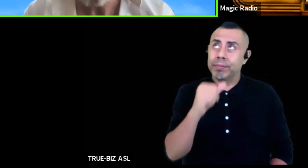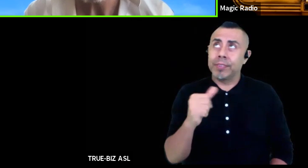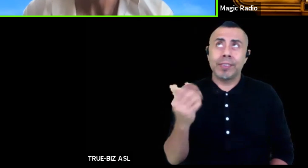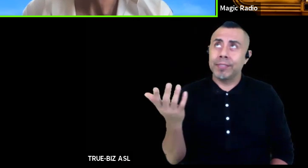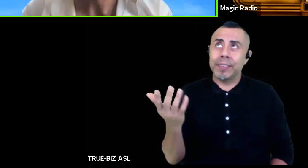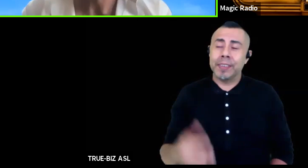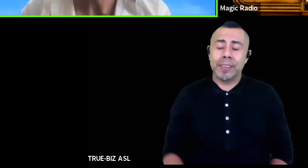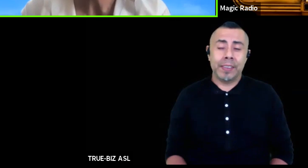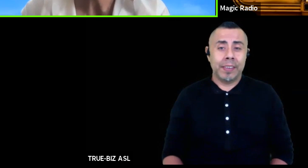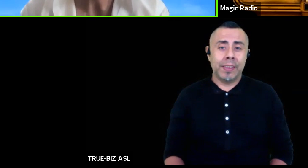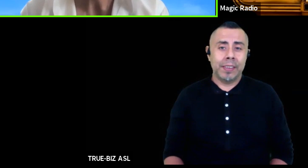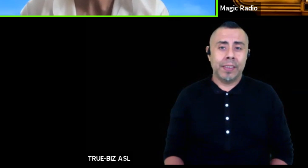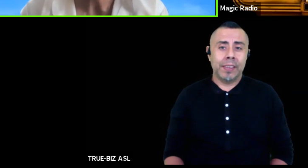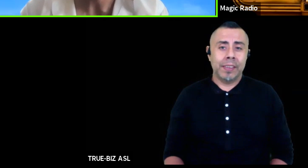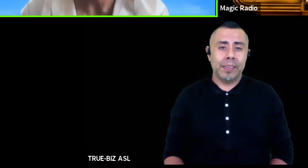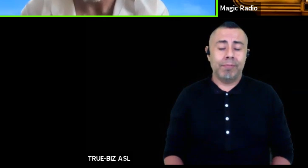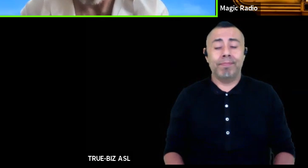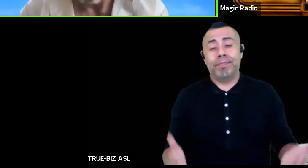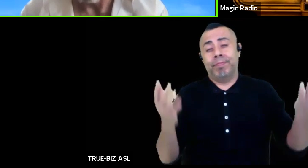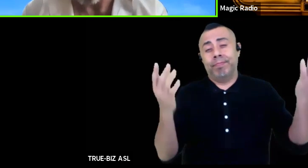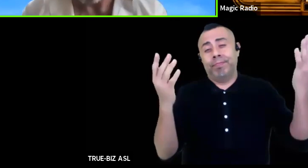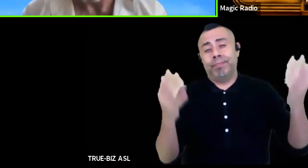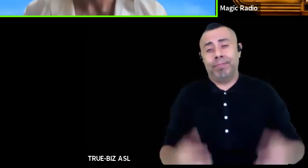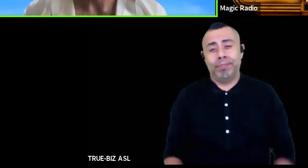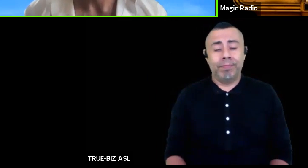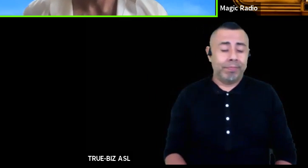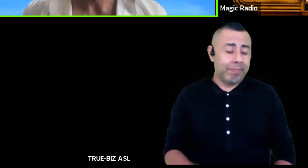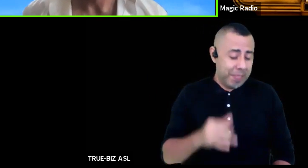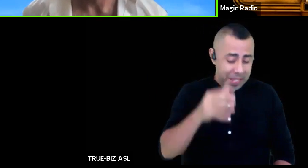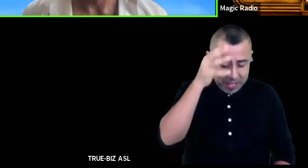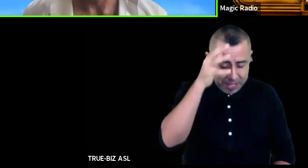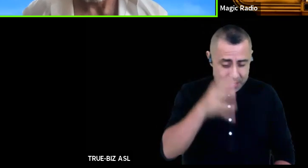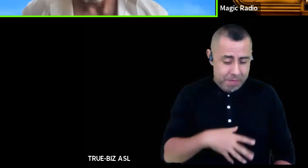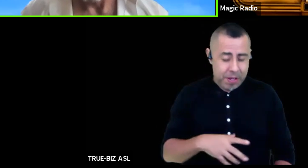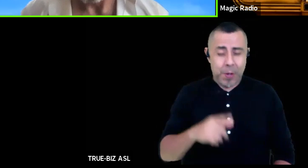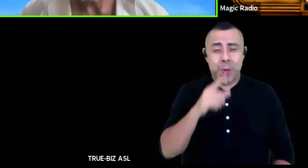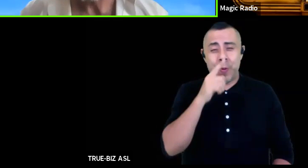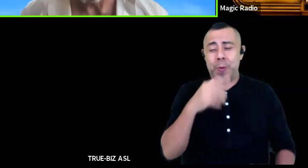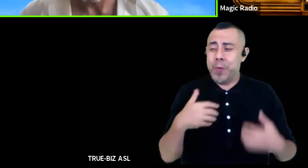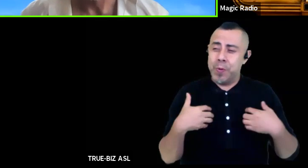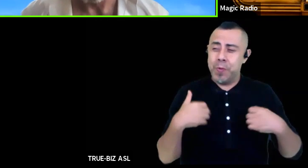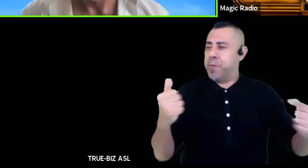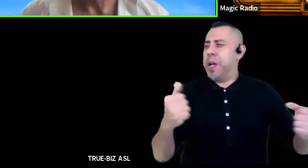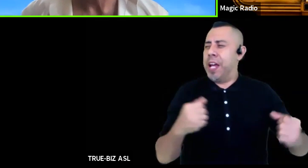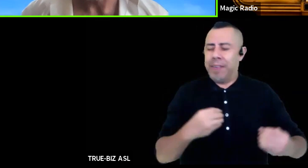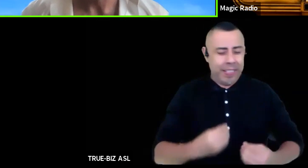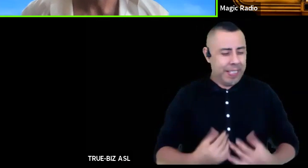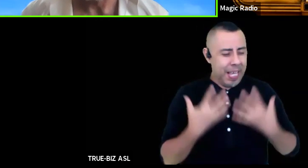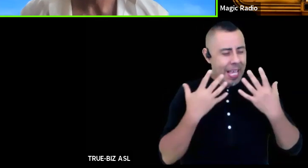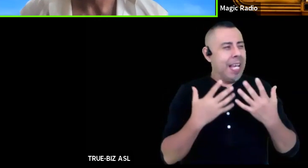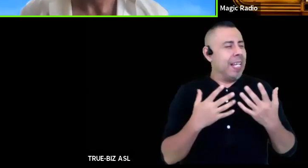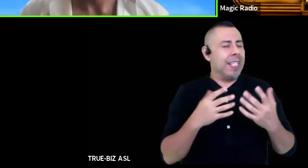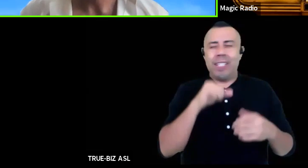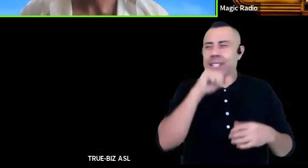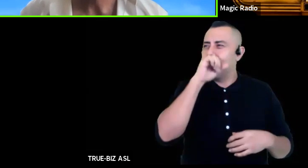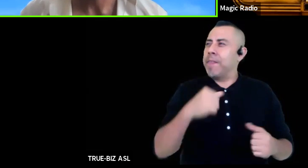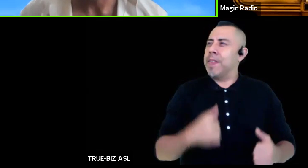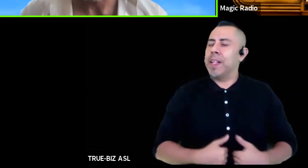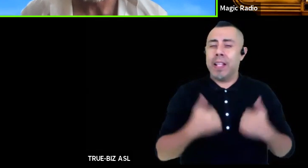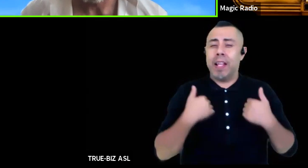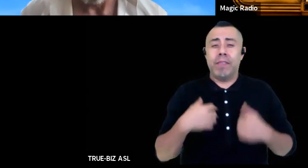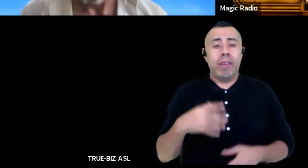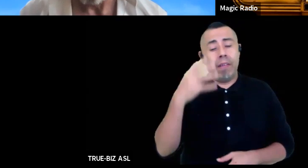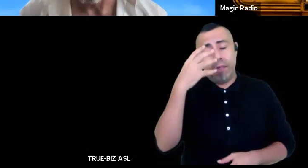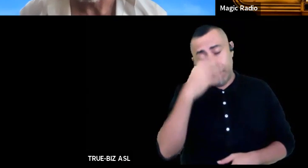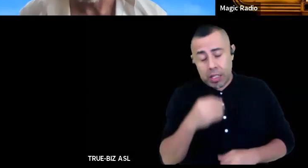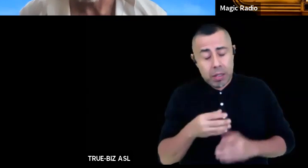and so the man who was so spirited brave and had such a lust for living fell asleep in a boat and was made to drift for years and